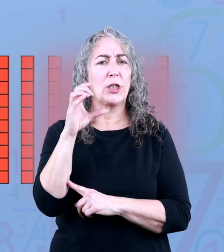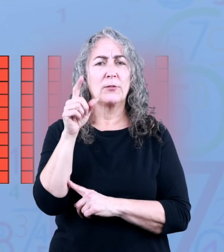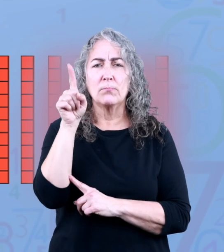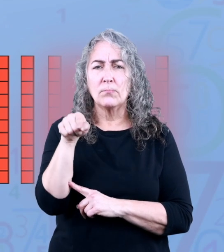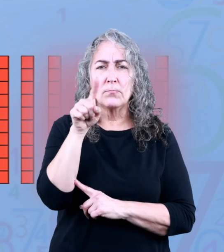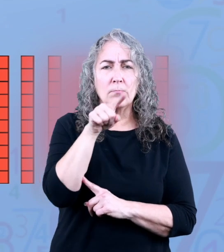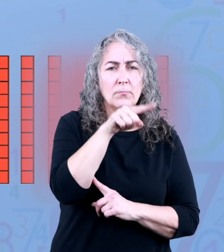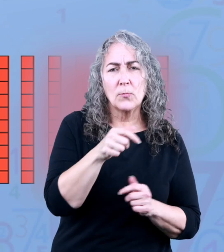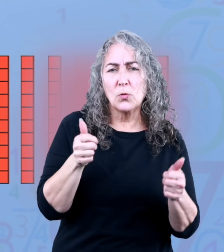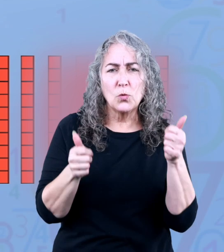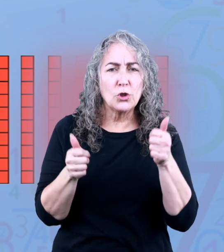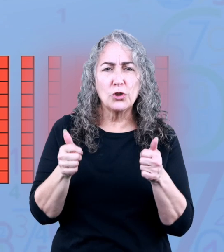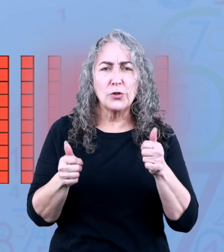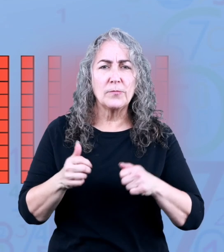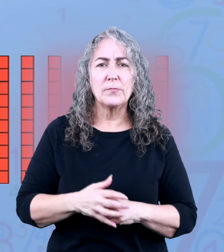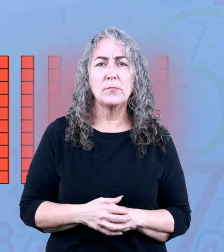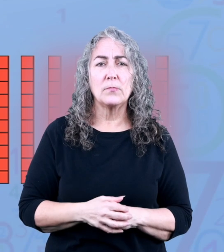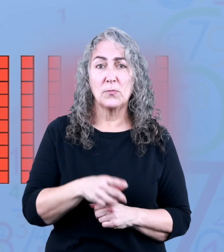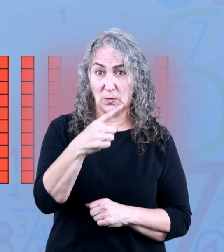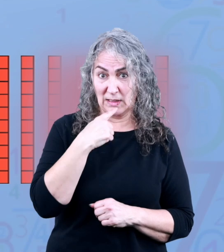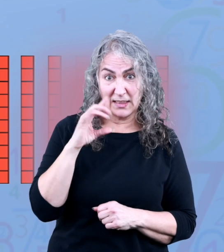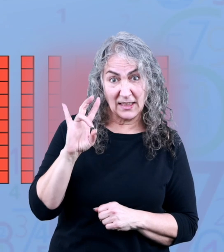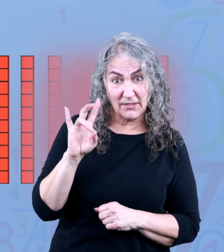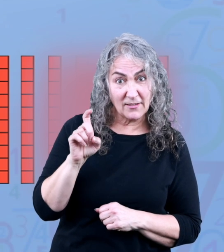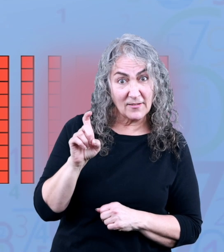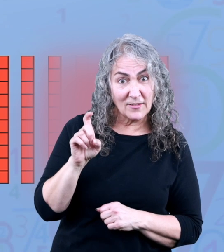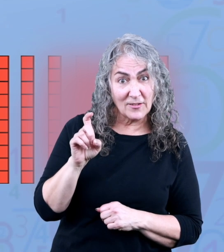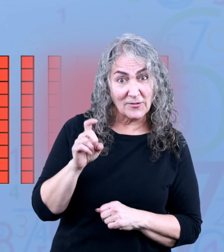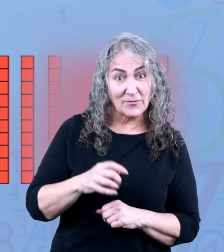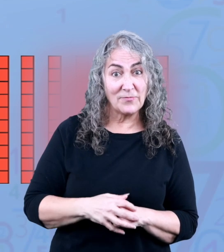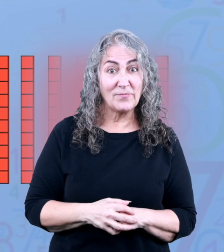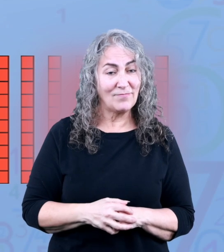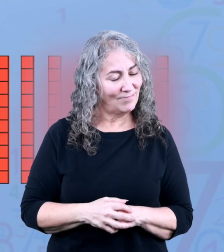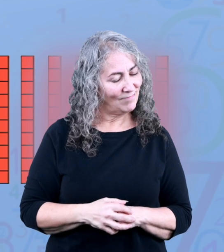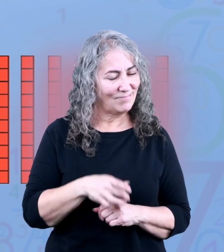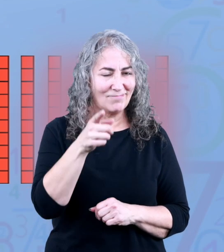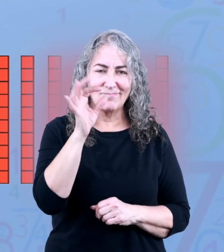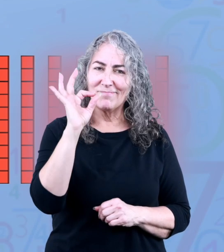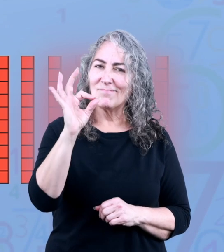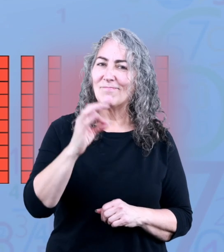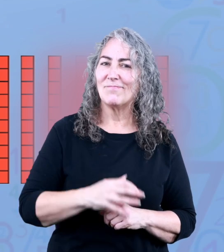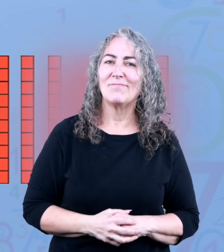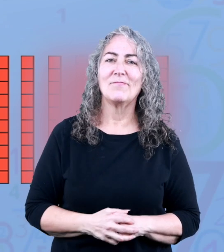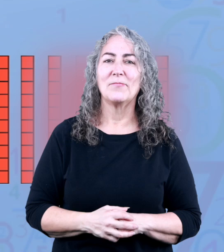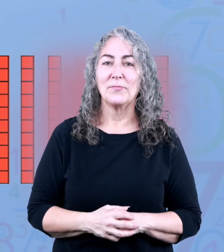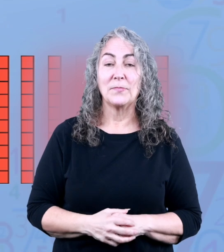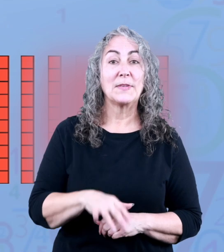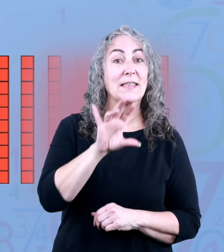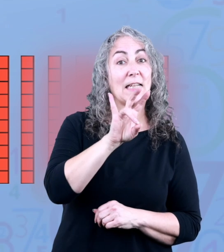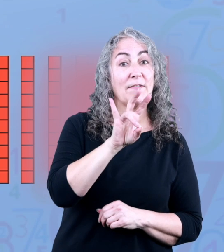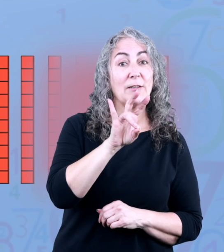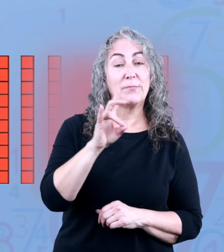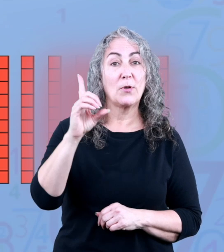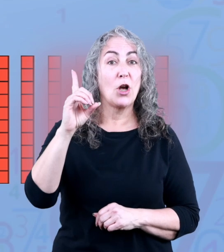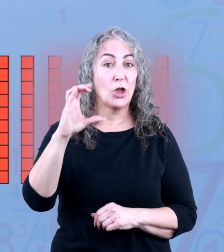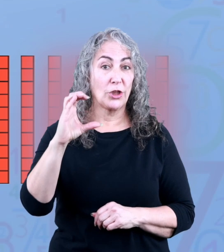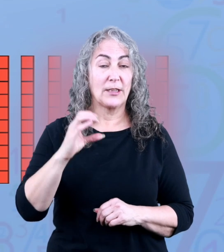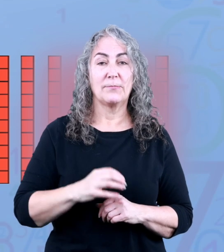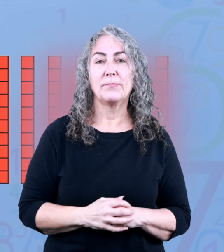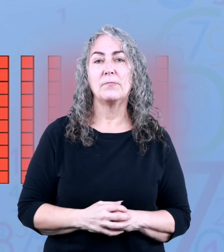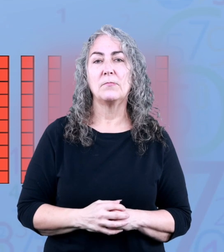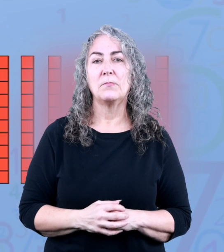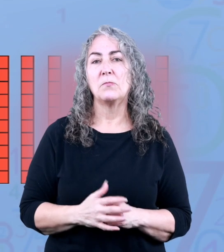in the hundreds place did you say seven you got it there are seven